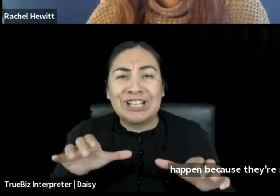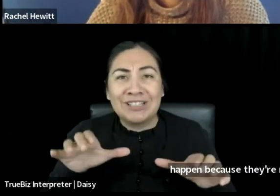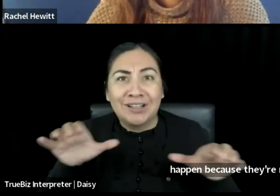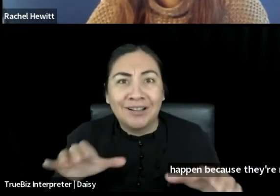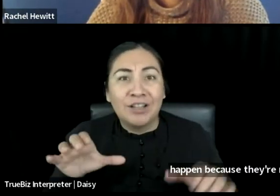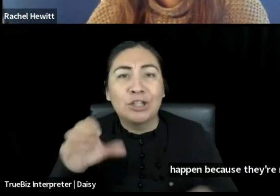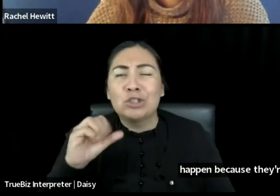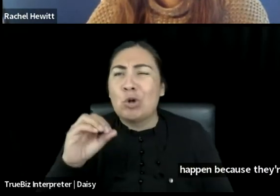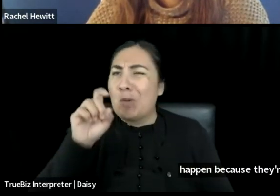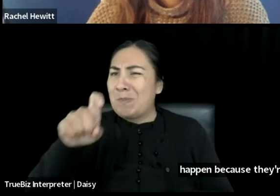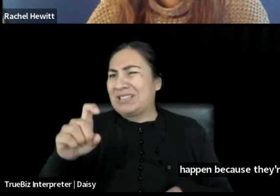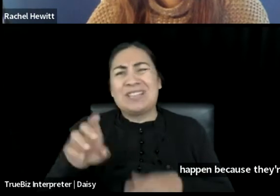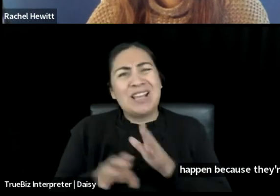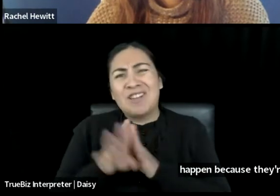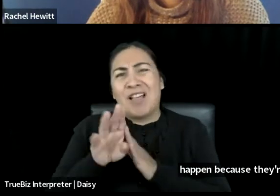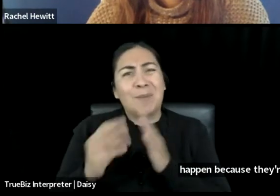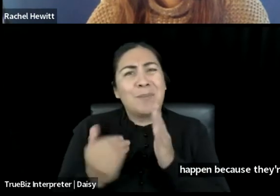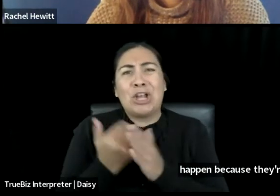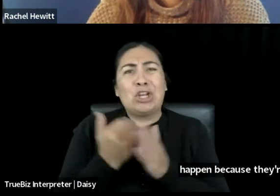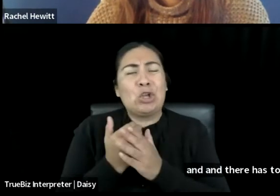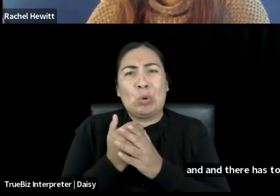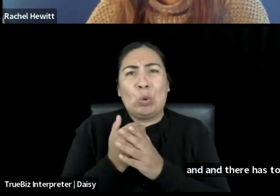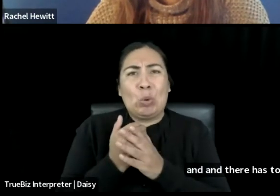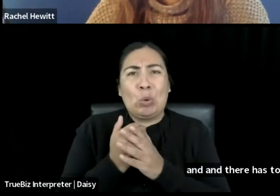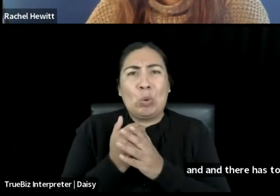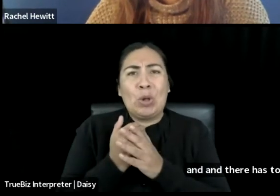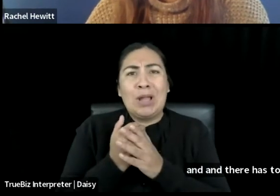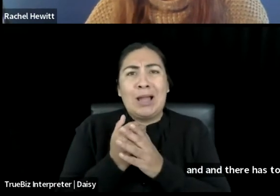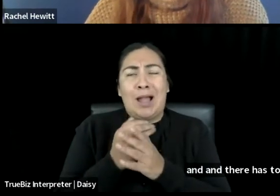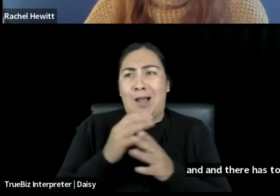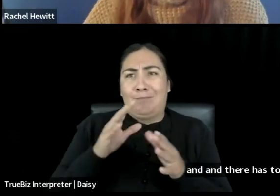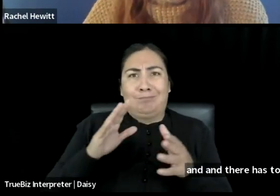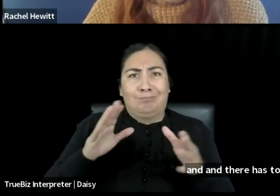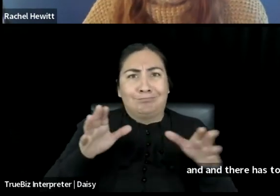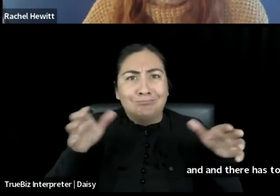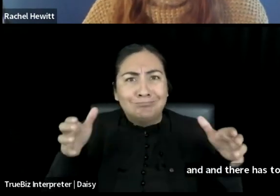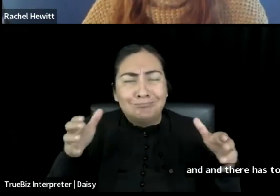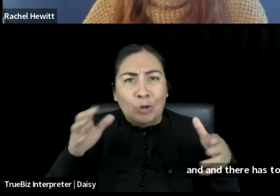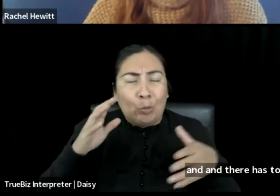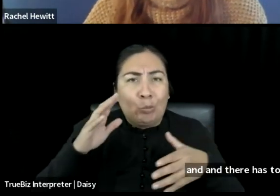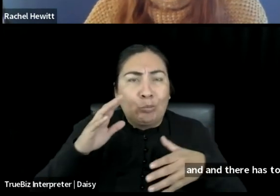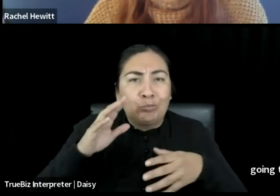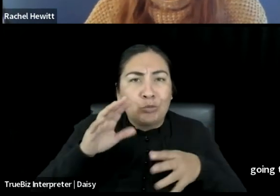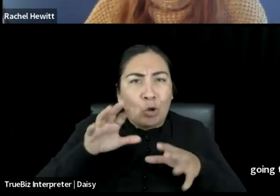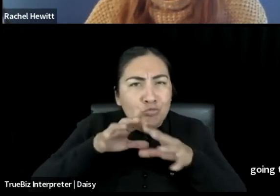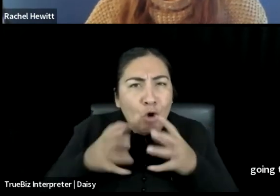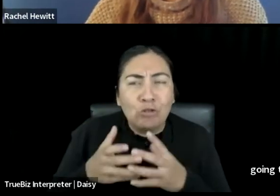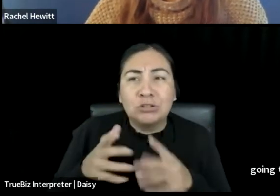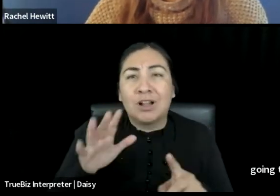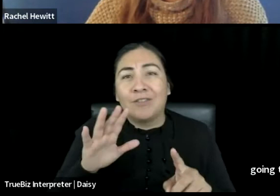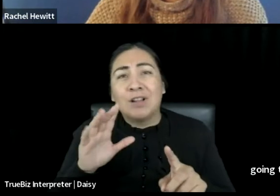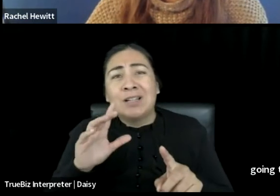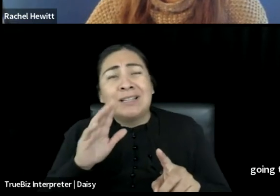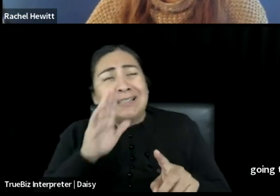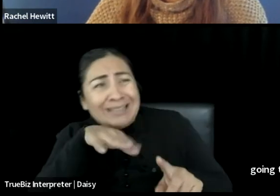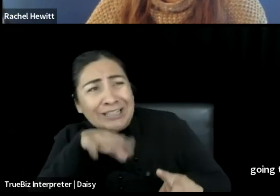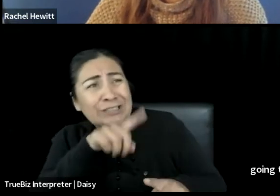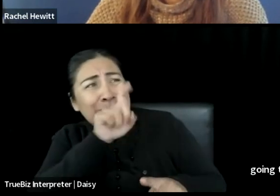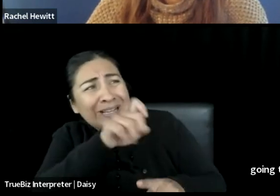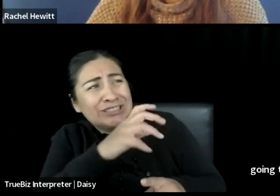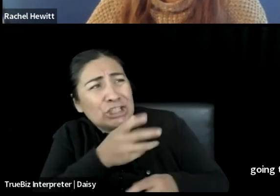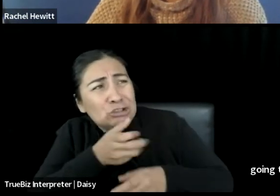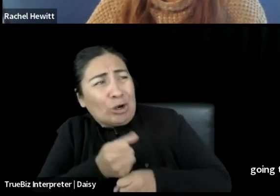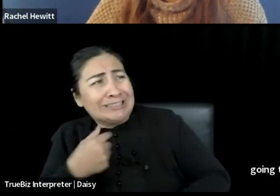new world of like, you're going to have to trust us. You picked me to be in the space